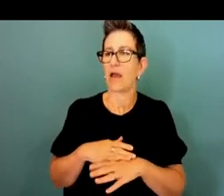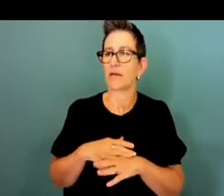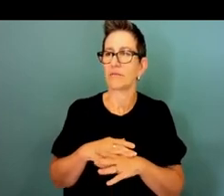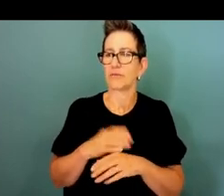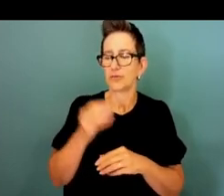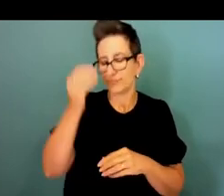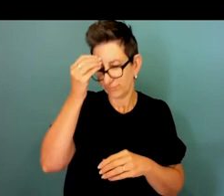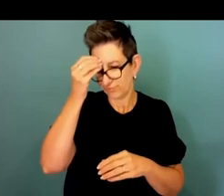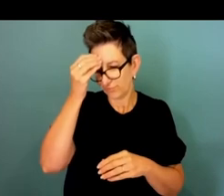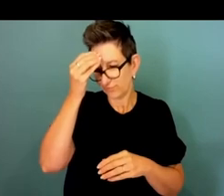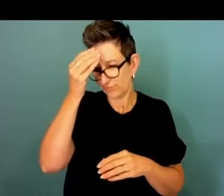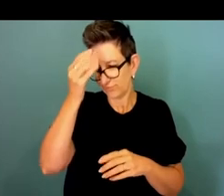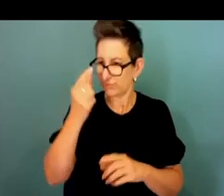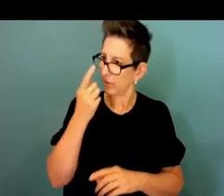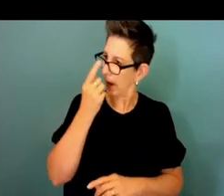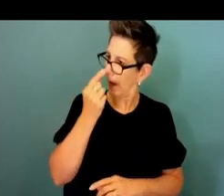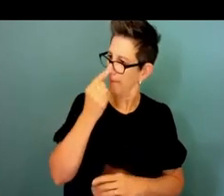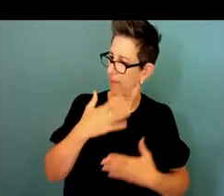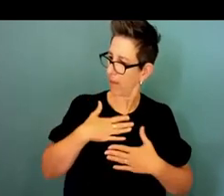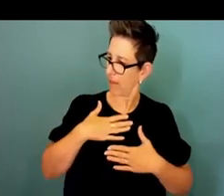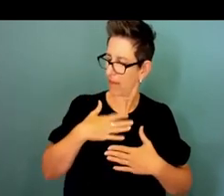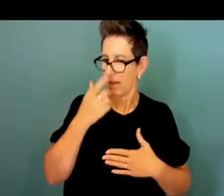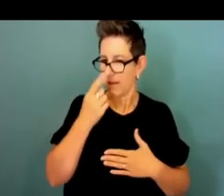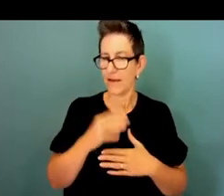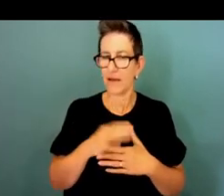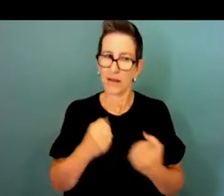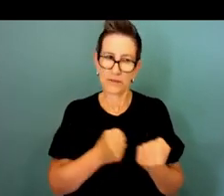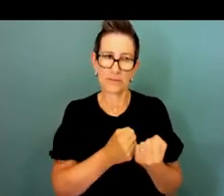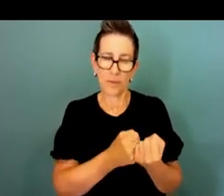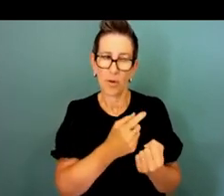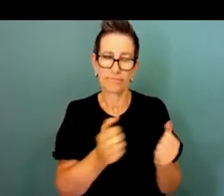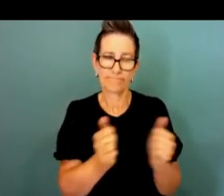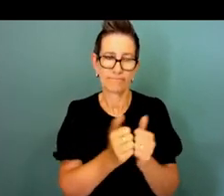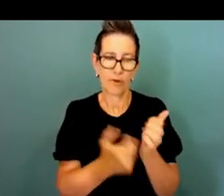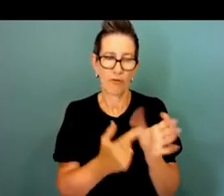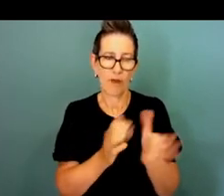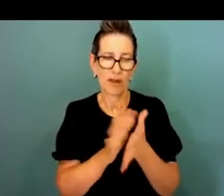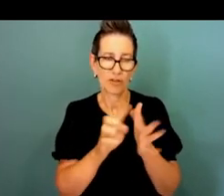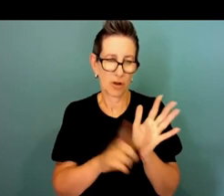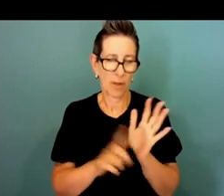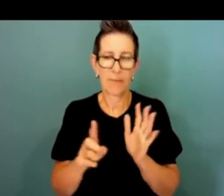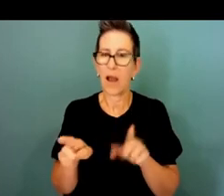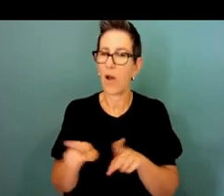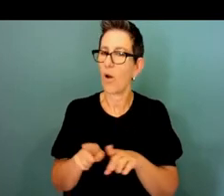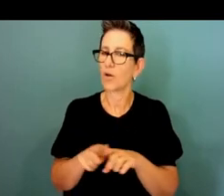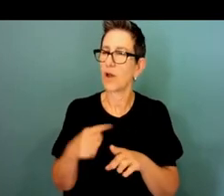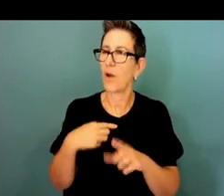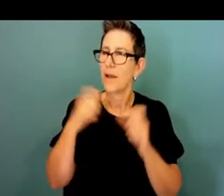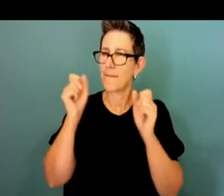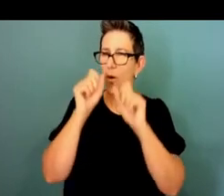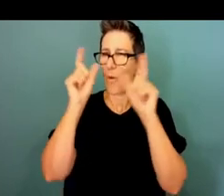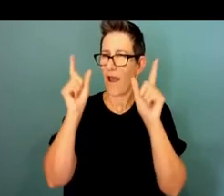you know I would hardly support what Rachel has said but I'm also conscious that there'll be people